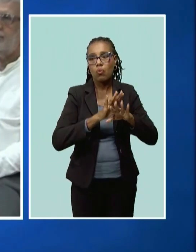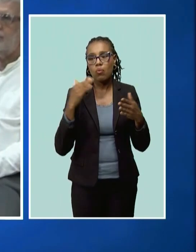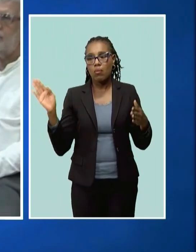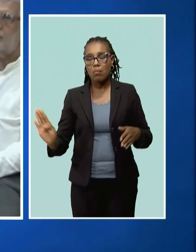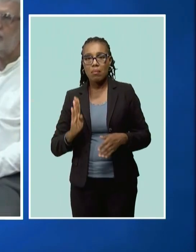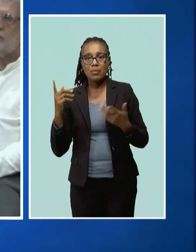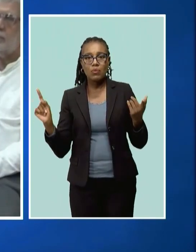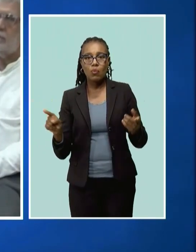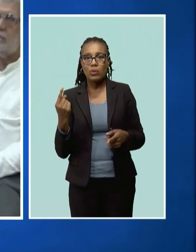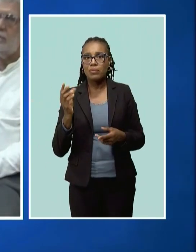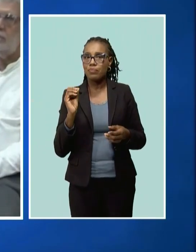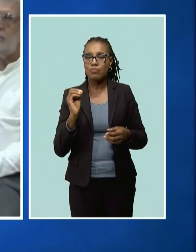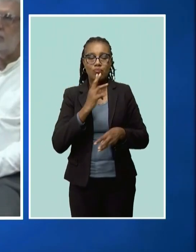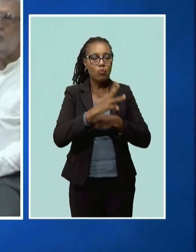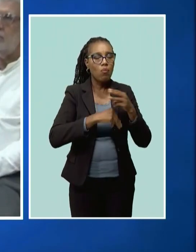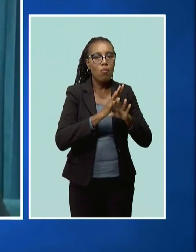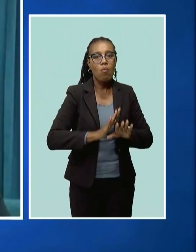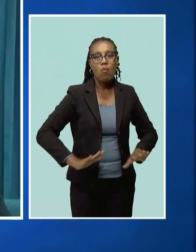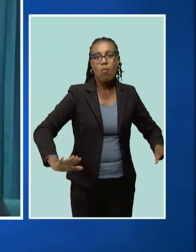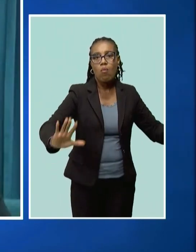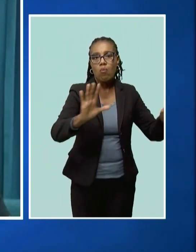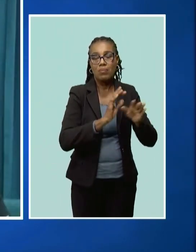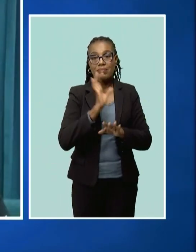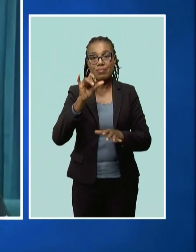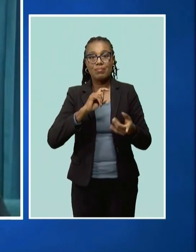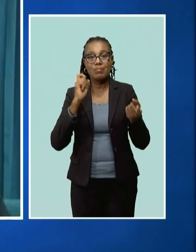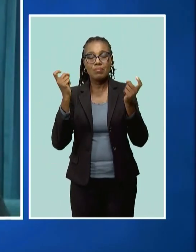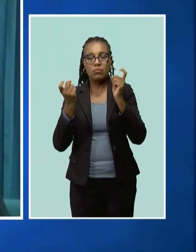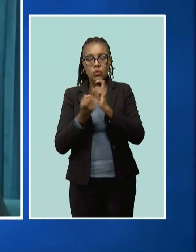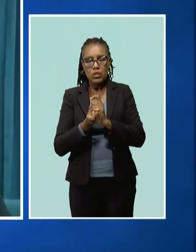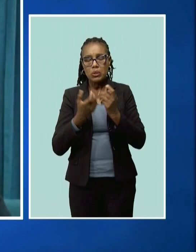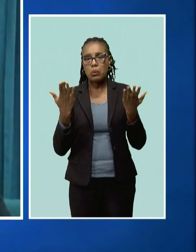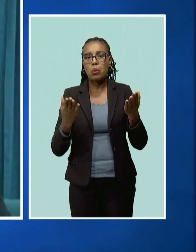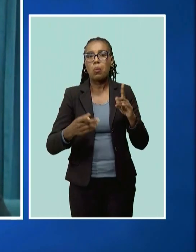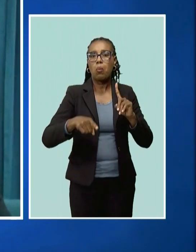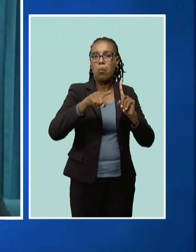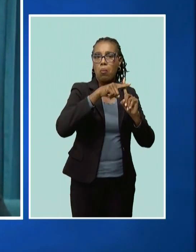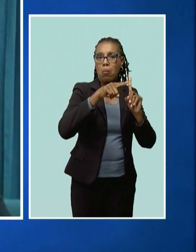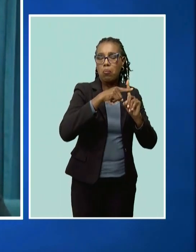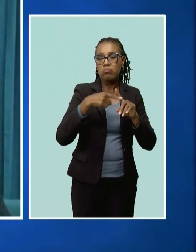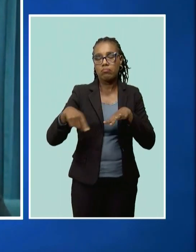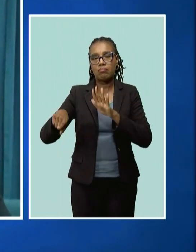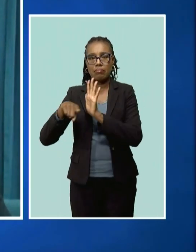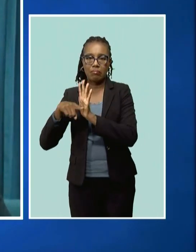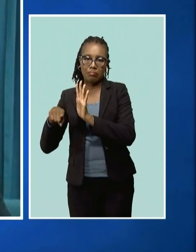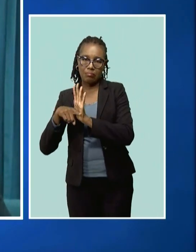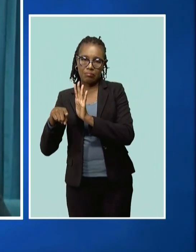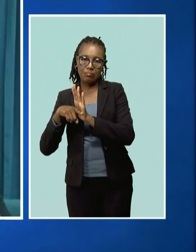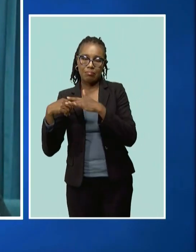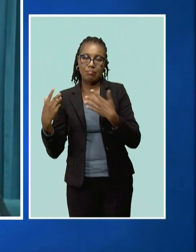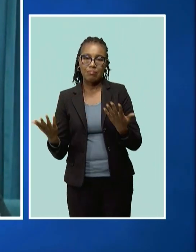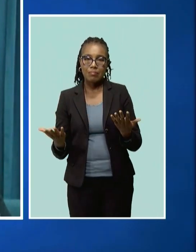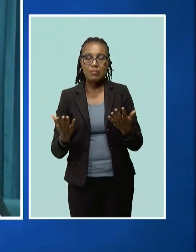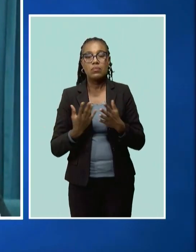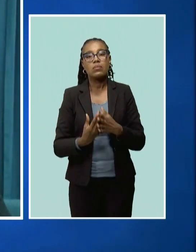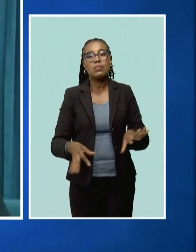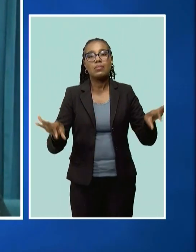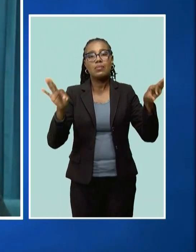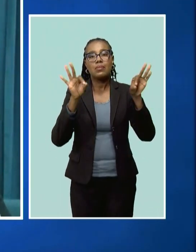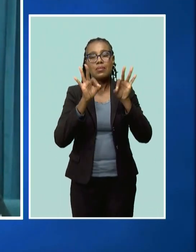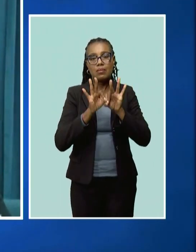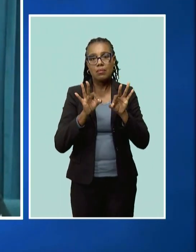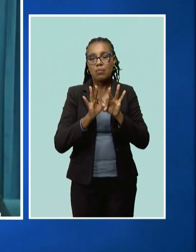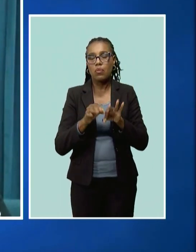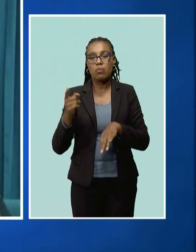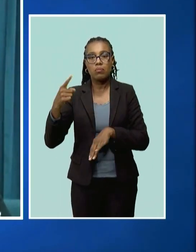brings about both opportunities and challenges. Therefore, it is important that both